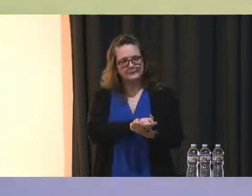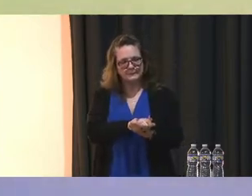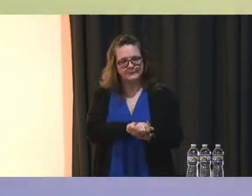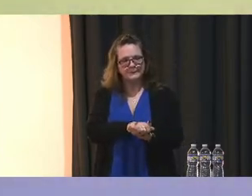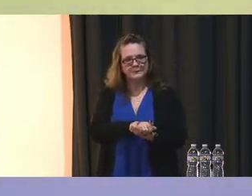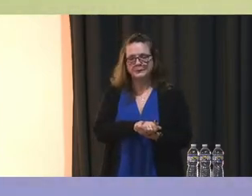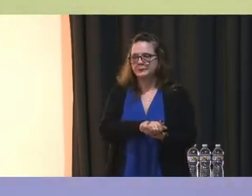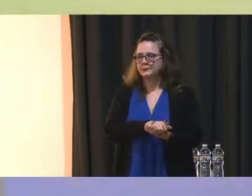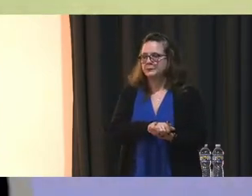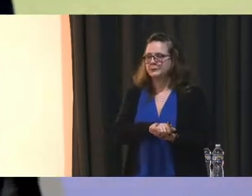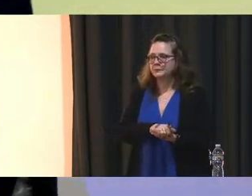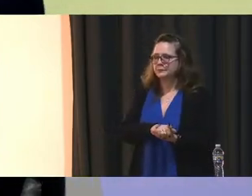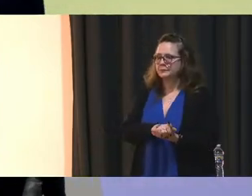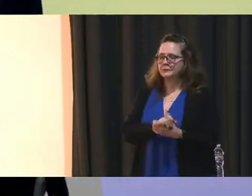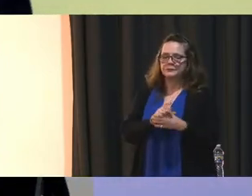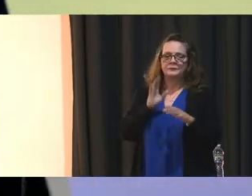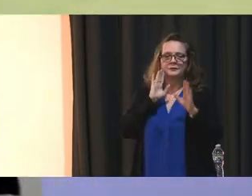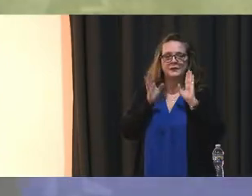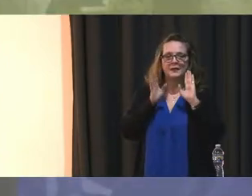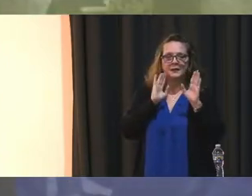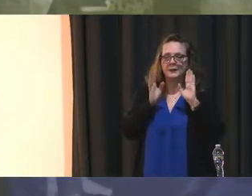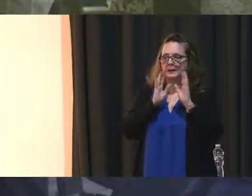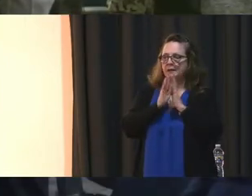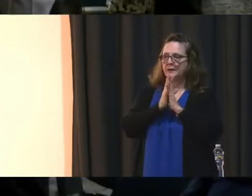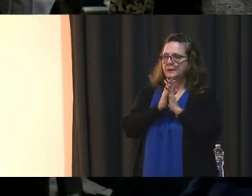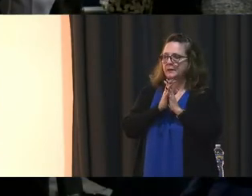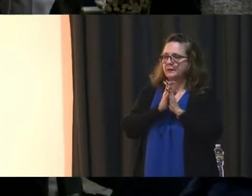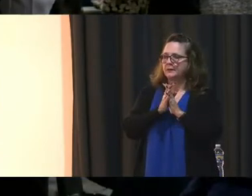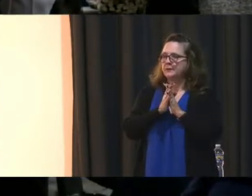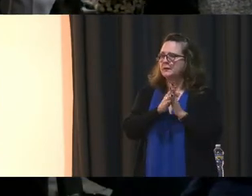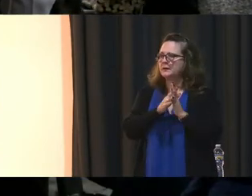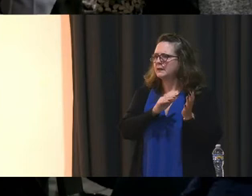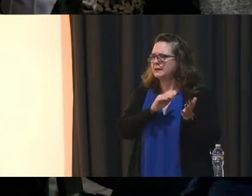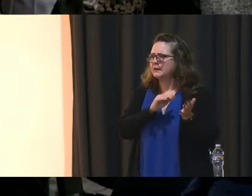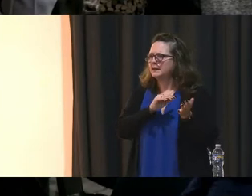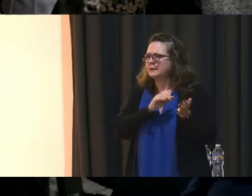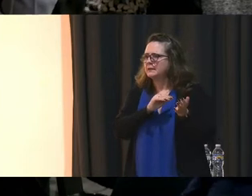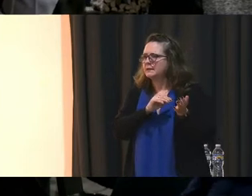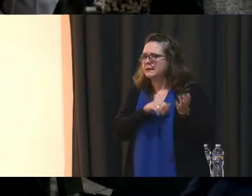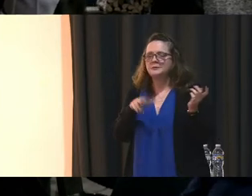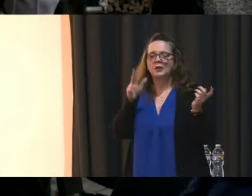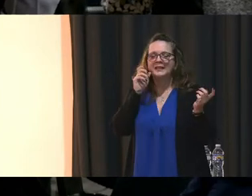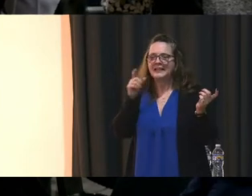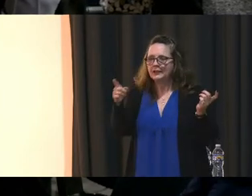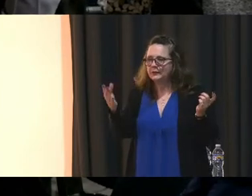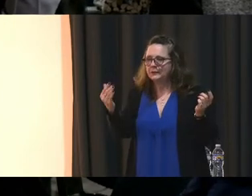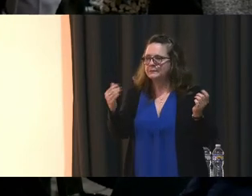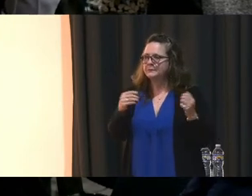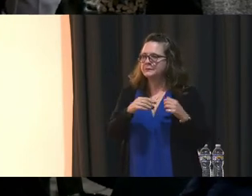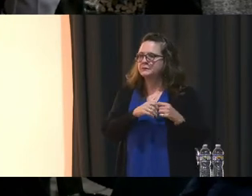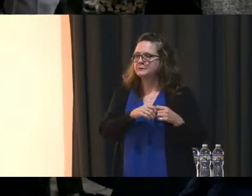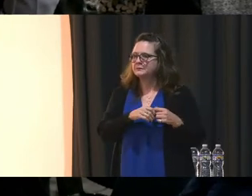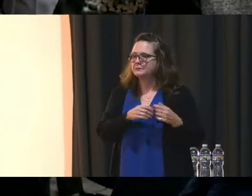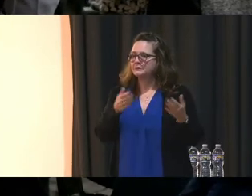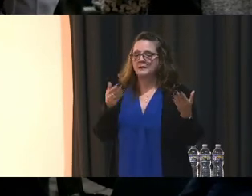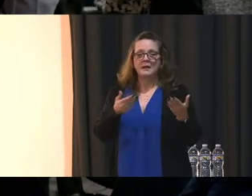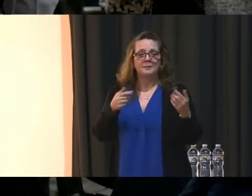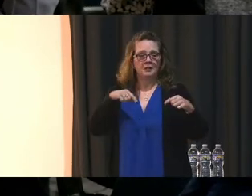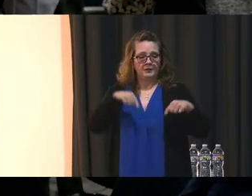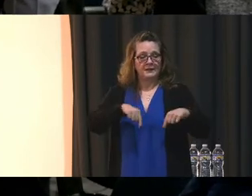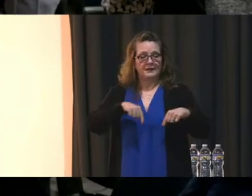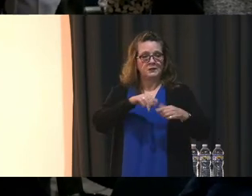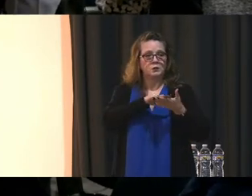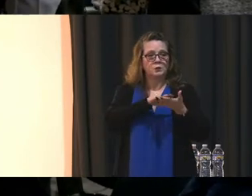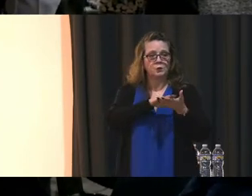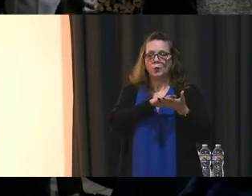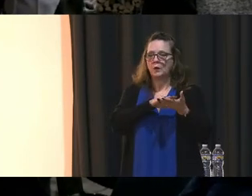Hello. Hello, superintendent. Hi. I am Dr. Tung. I'm here at High I'll have you talk right into that microphone. I will. I'm here at High Point High School.